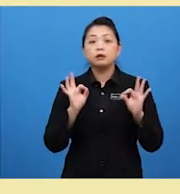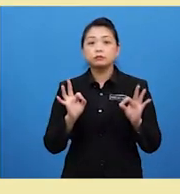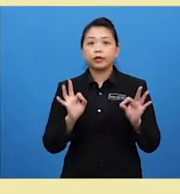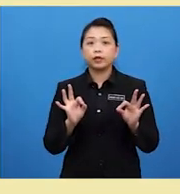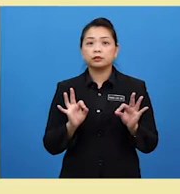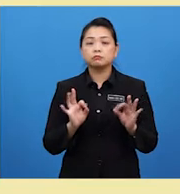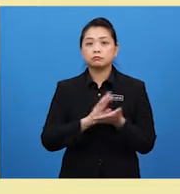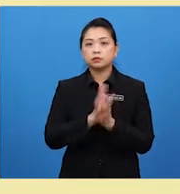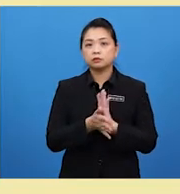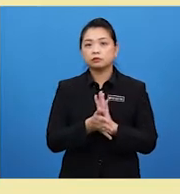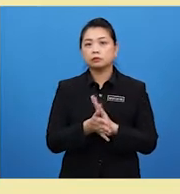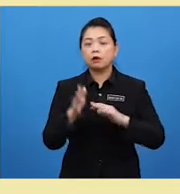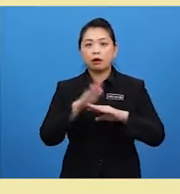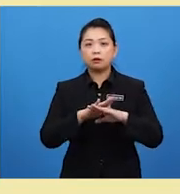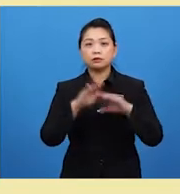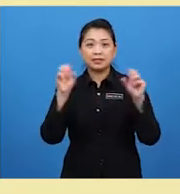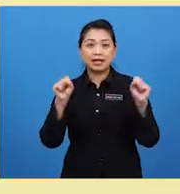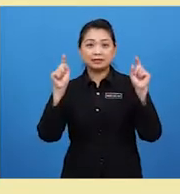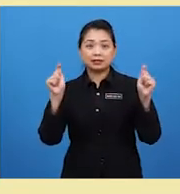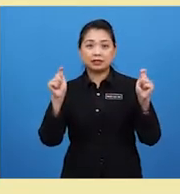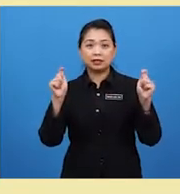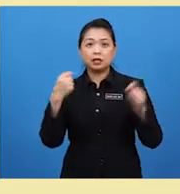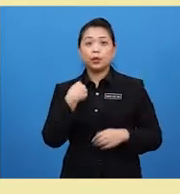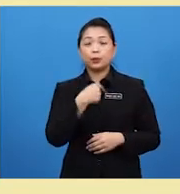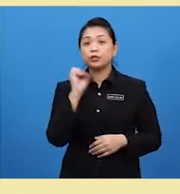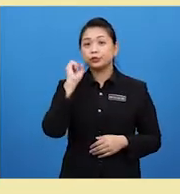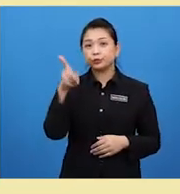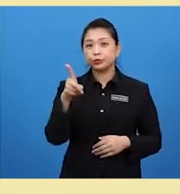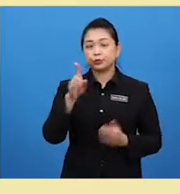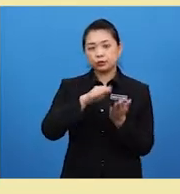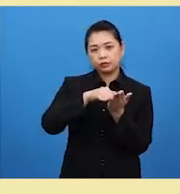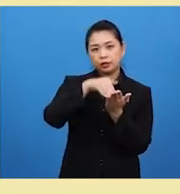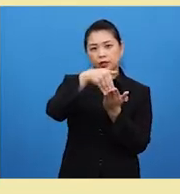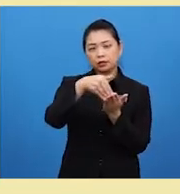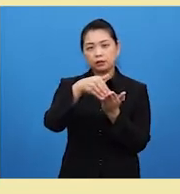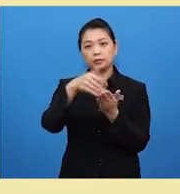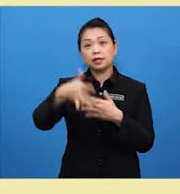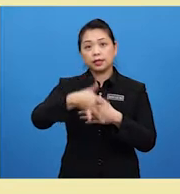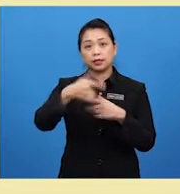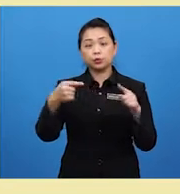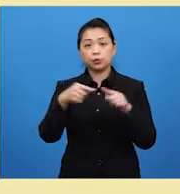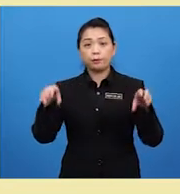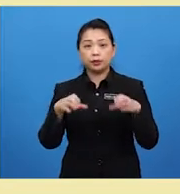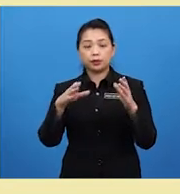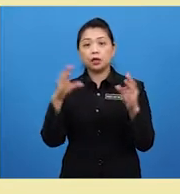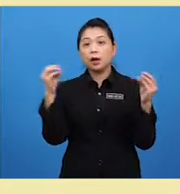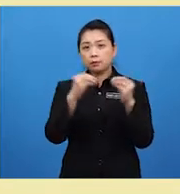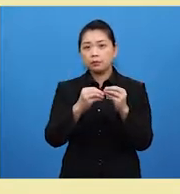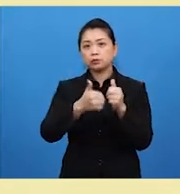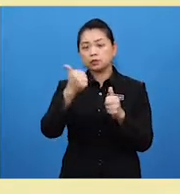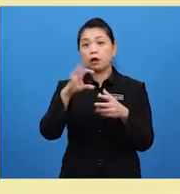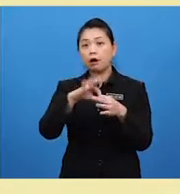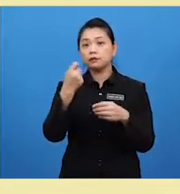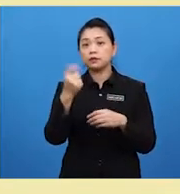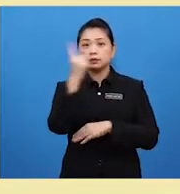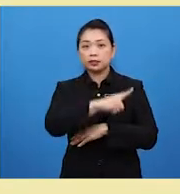Okay, so on Saturday, we should get up early to make the most of the day